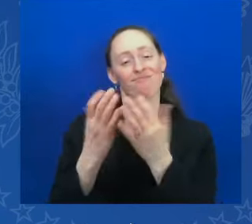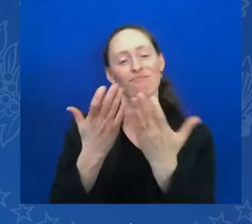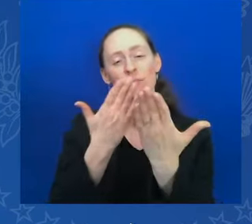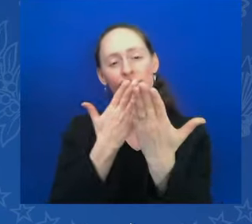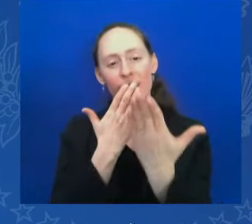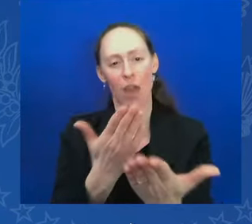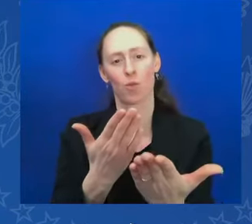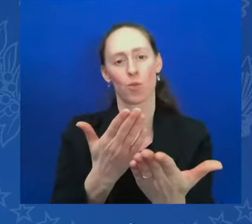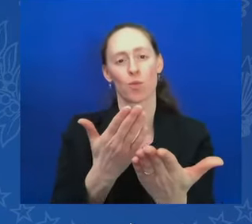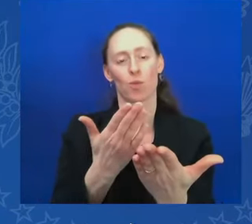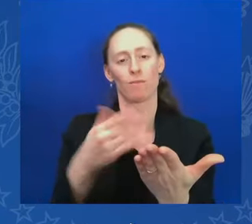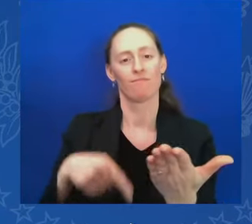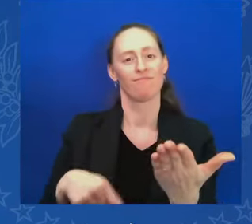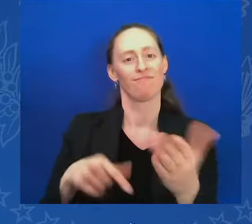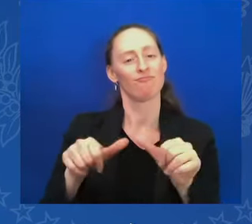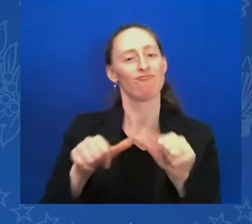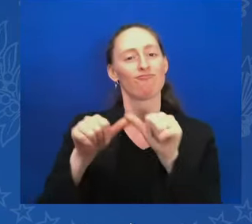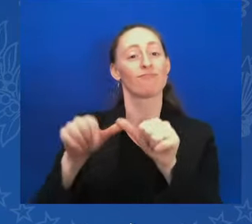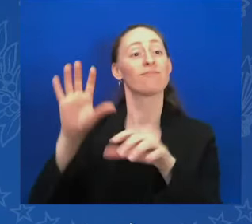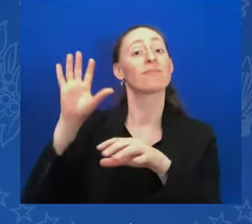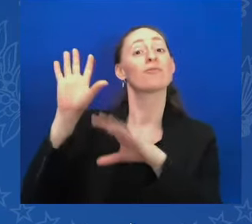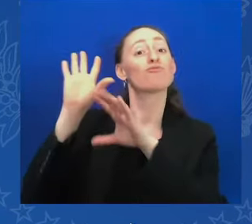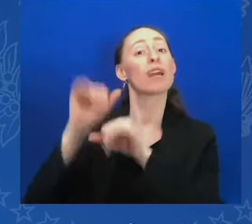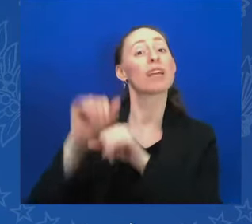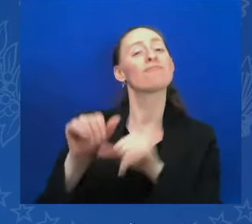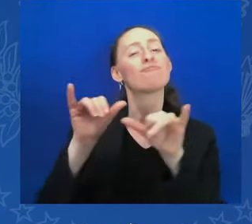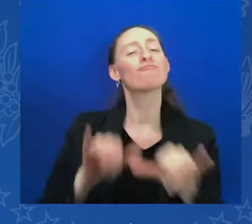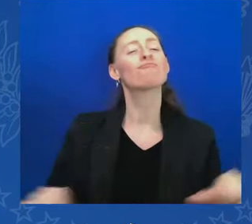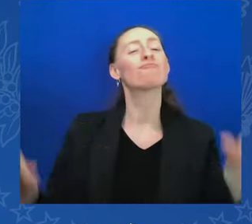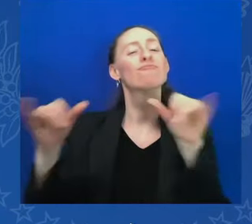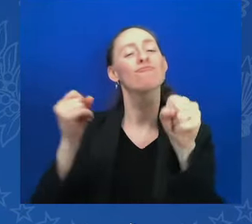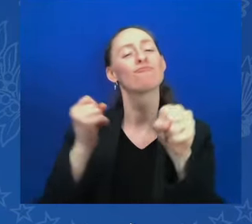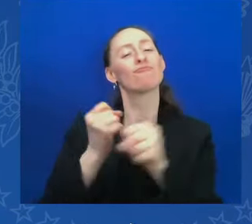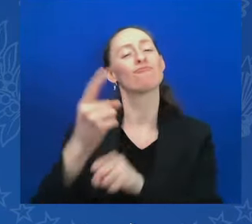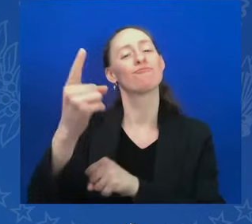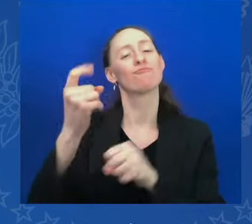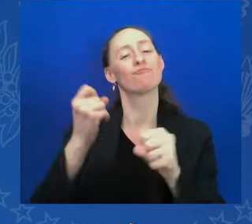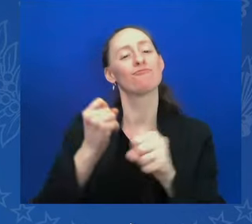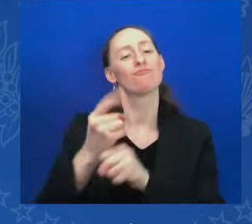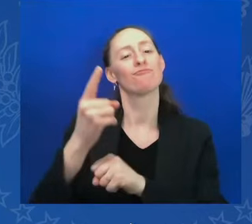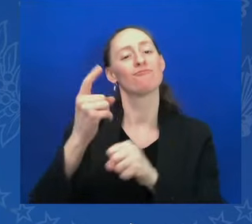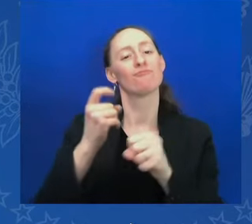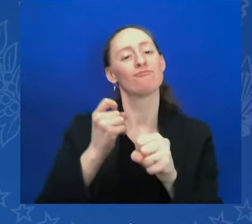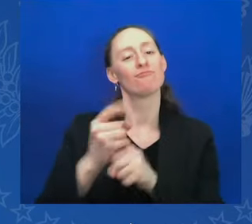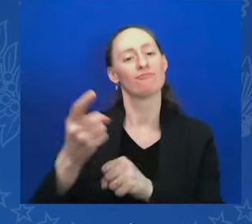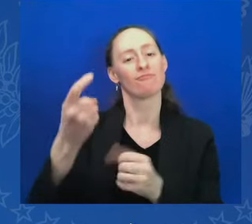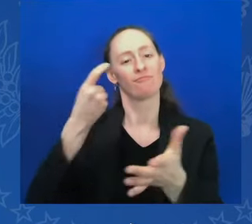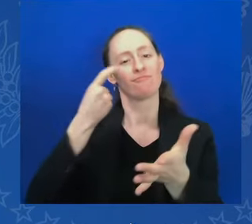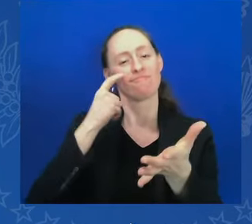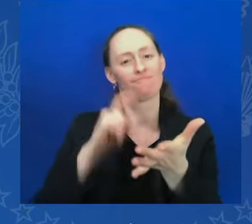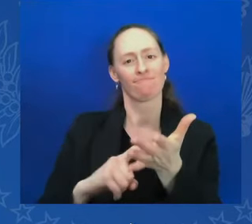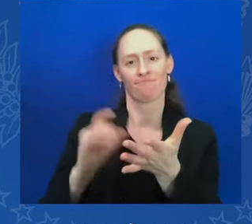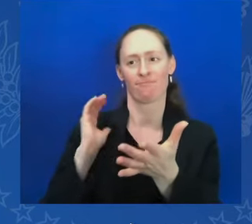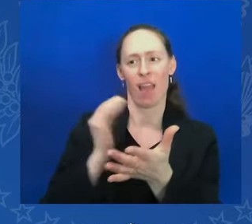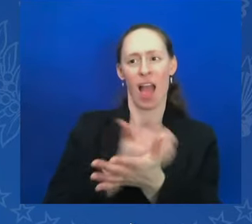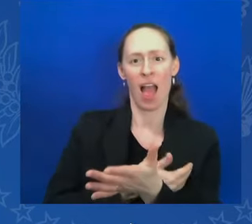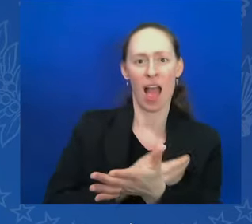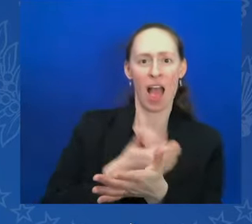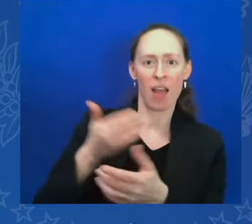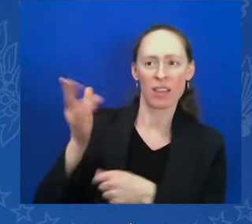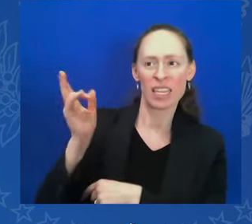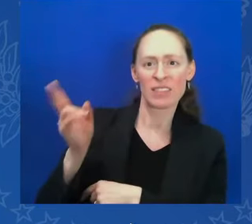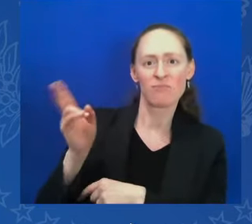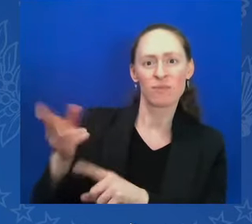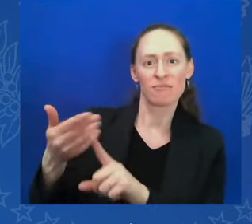recognizes the Hellenic roots of democracy. In addition to these democratic ideals,